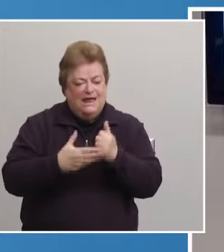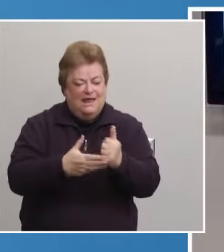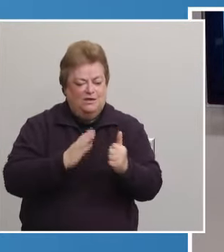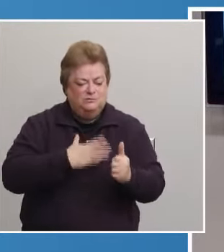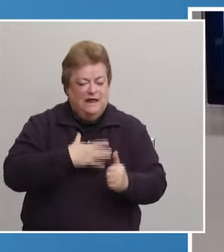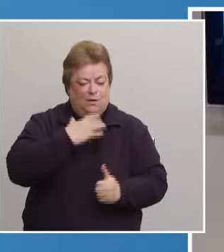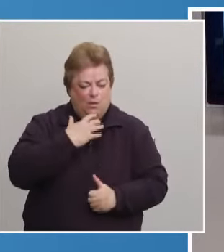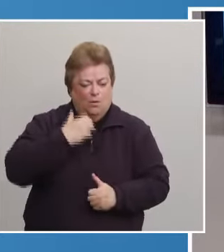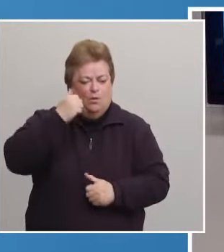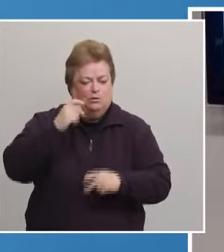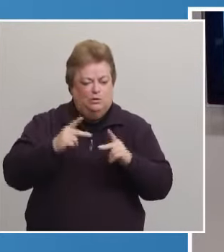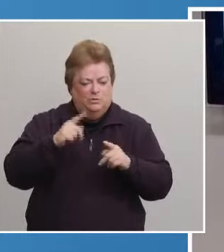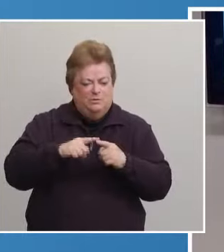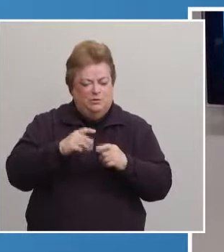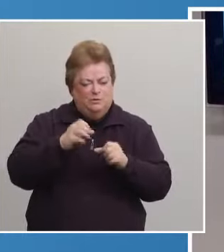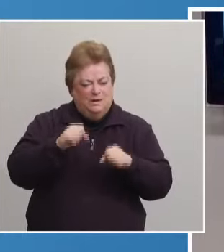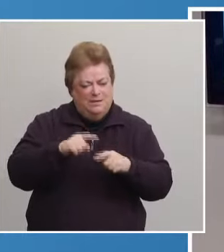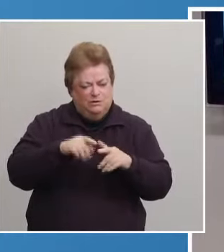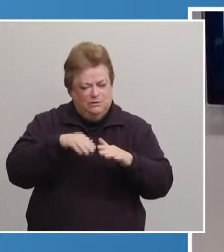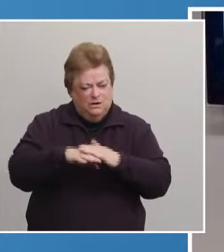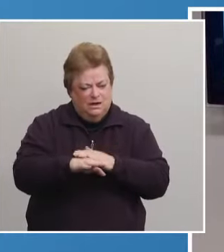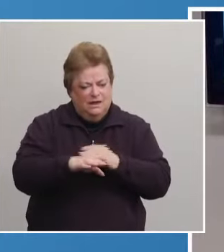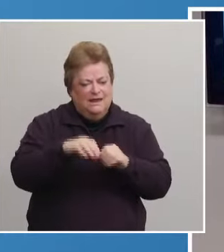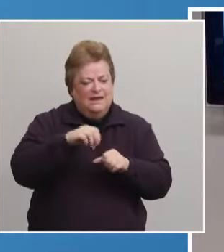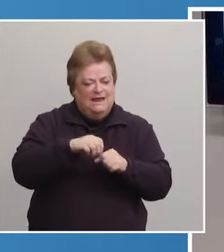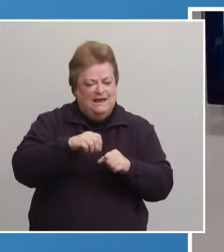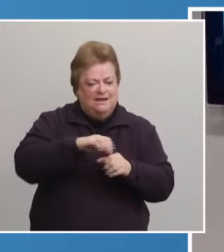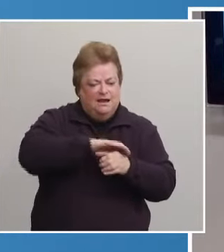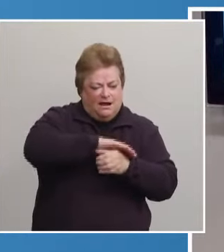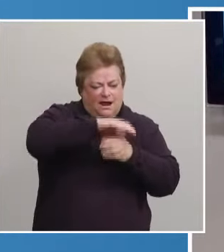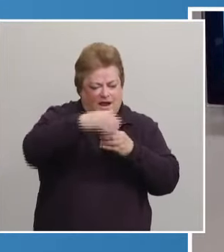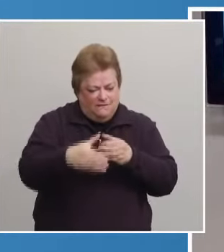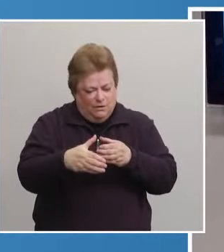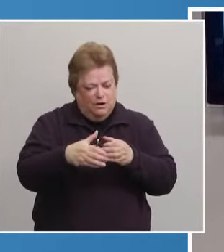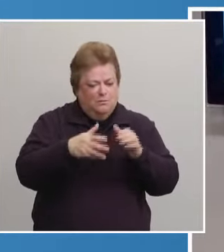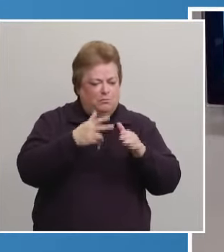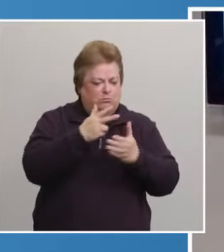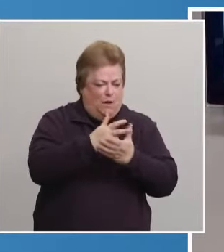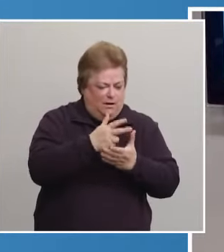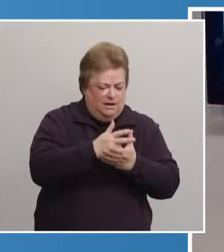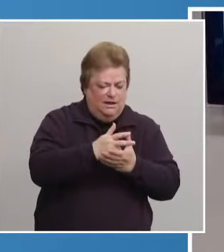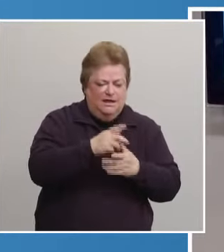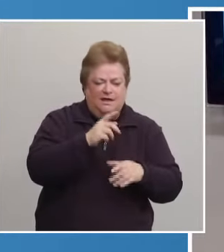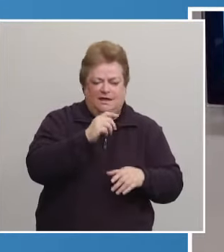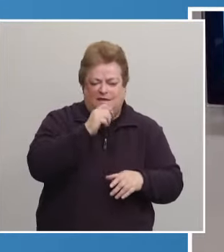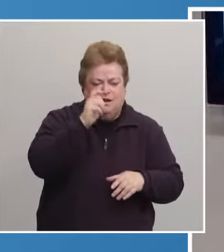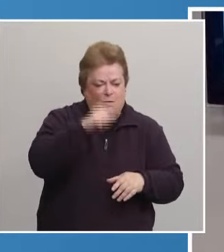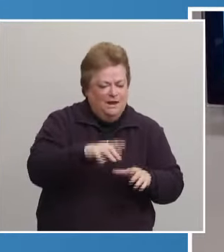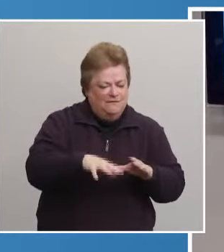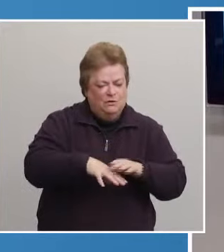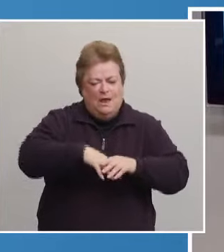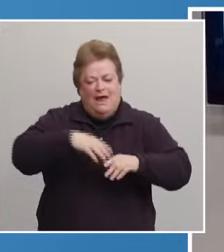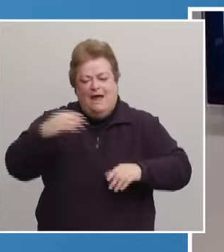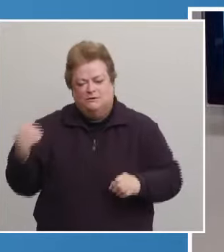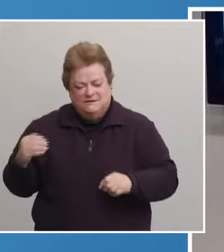arena to be in a covered parking area so they don't have to go outside into the elements. And there